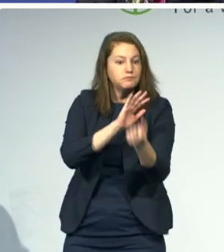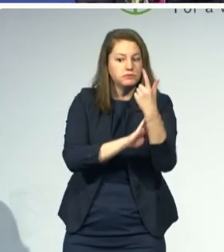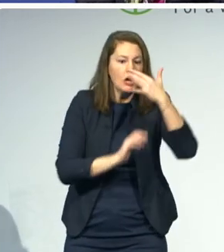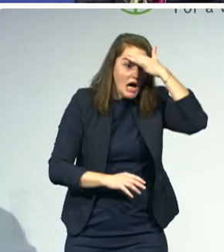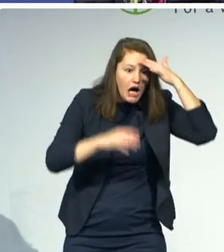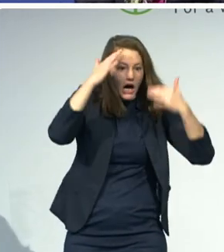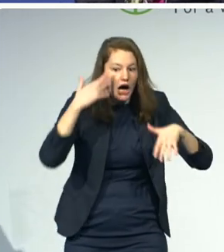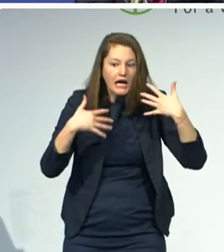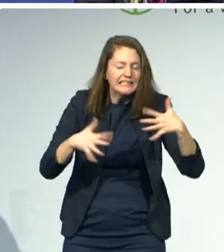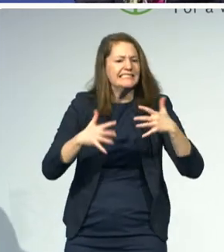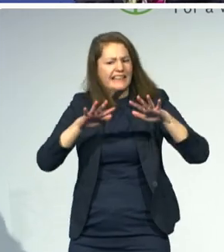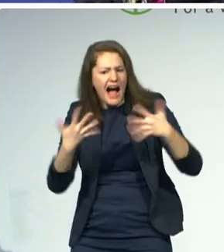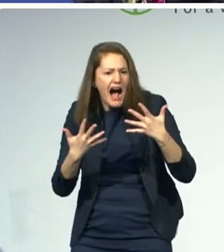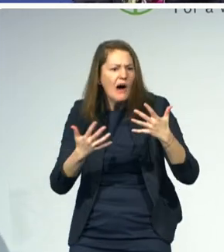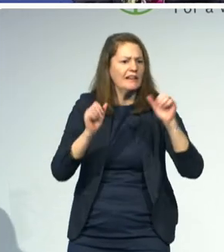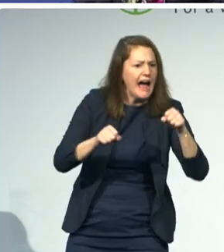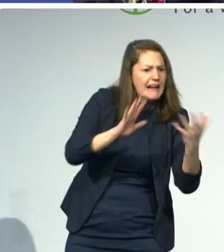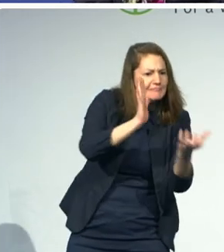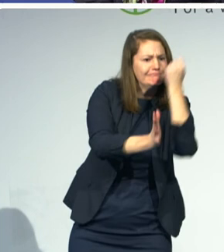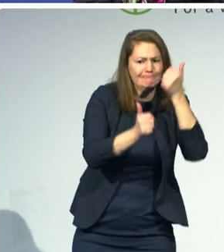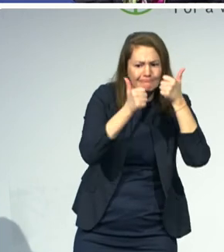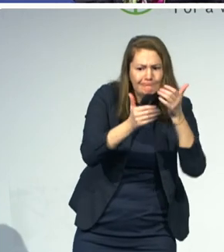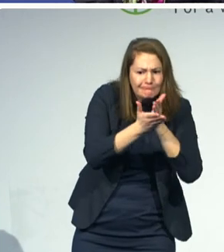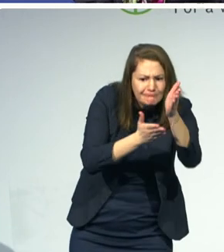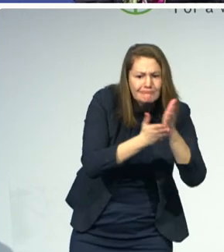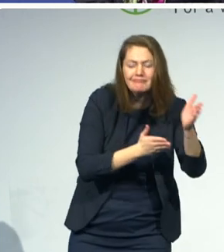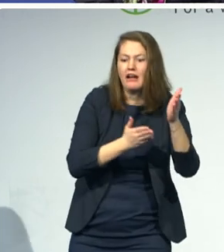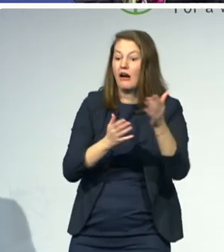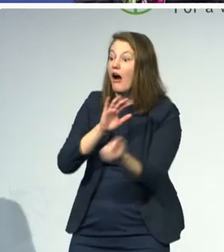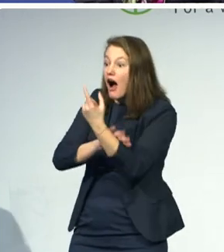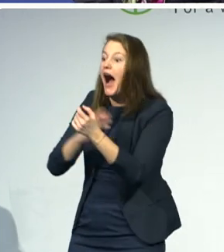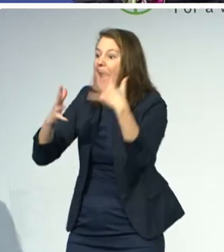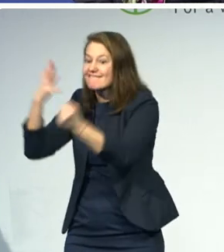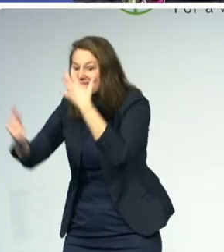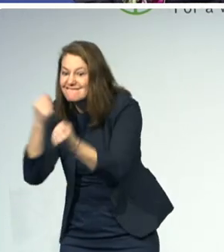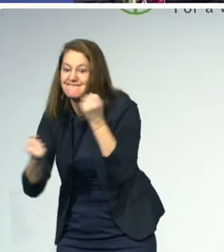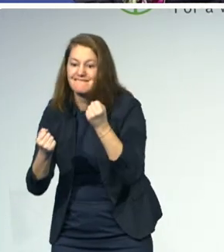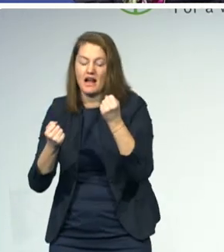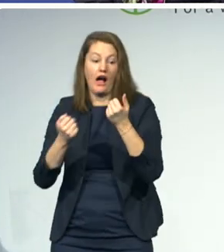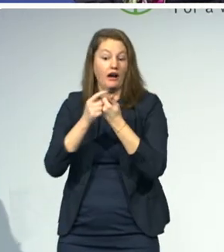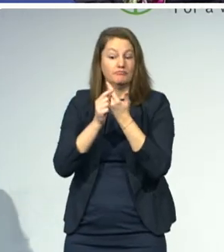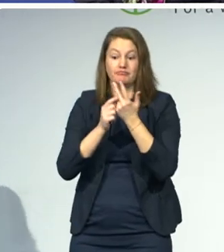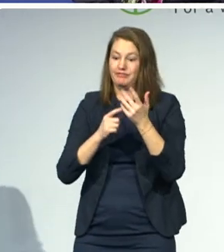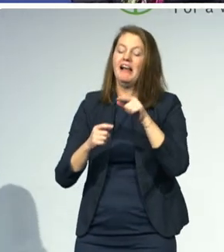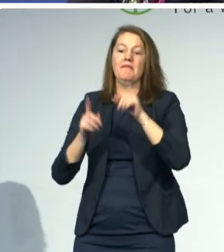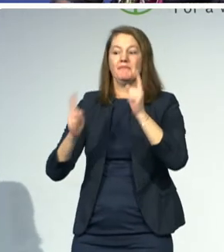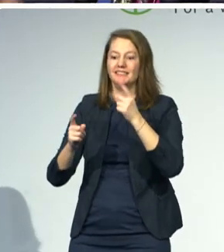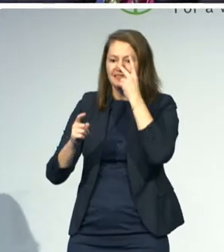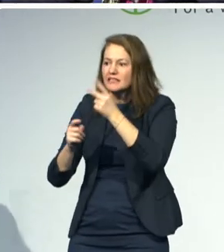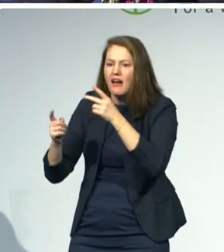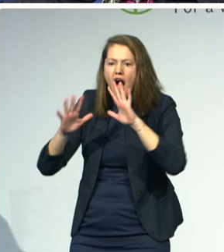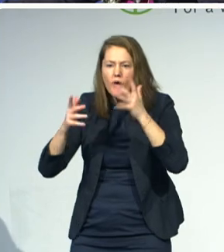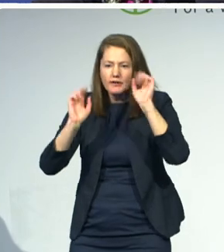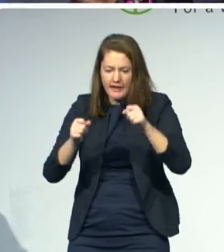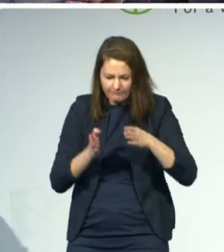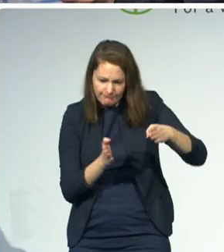exist, we will get there. We need to get there in a meaningful way and continue the journey forward. Thank you very